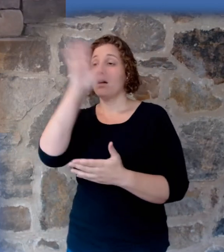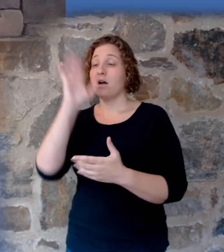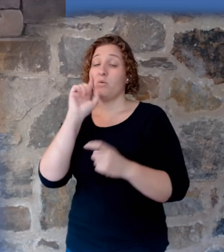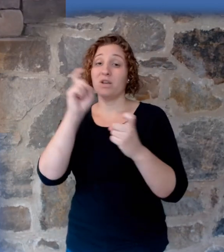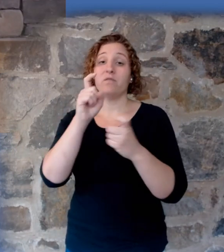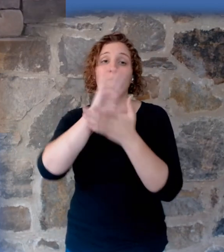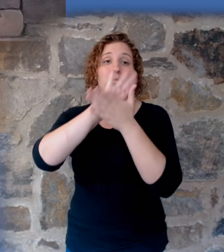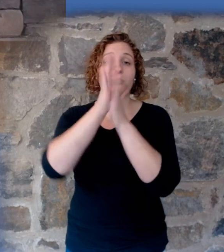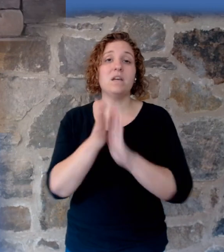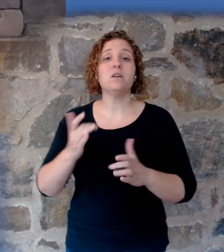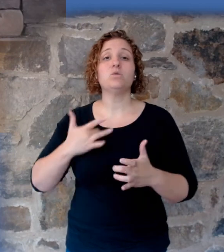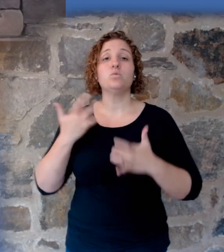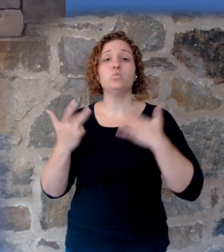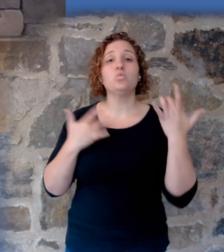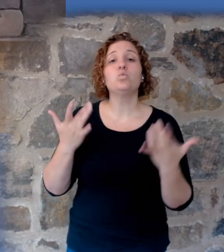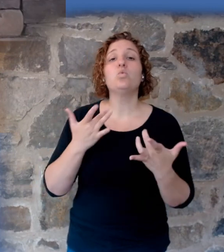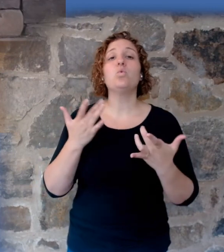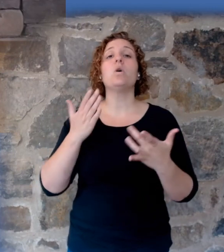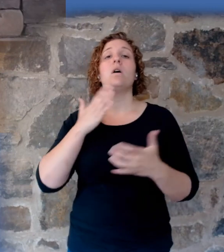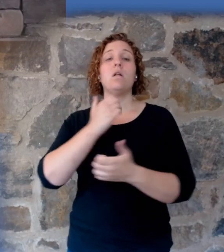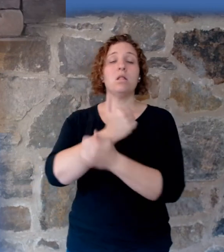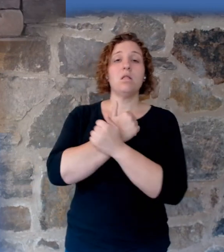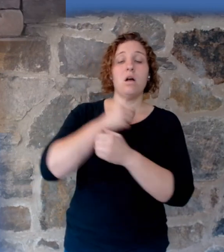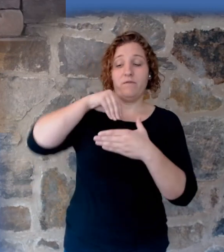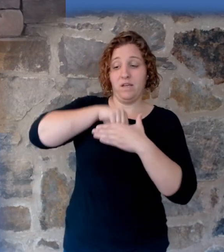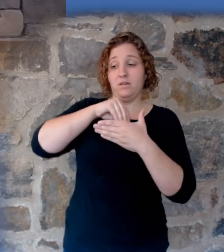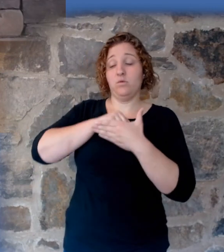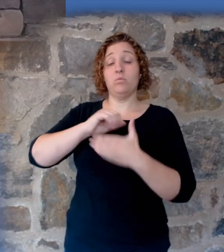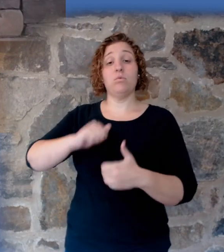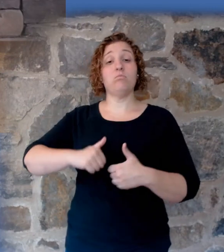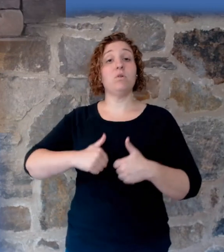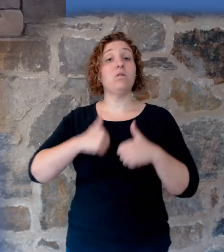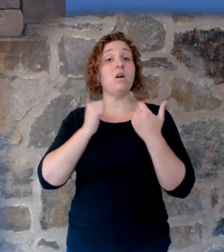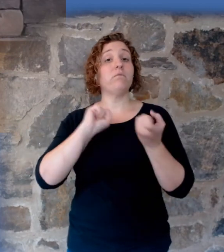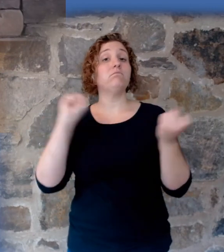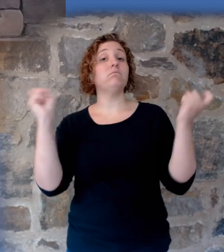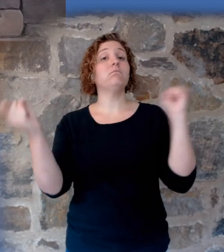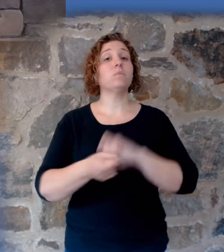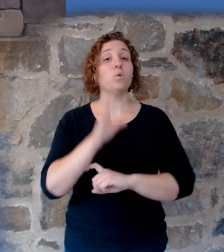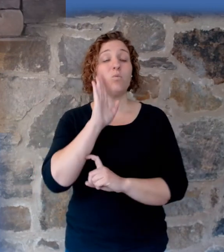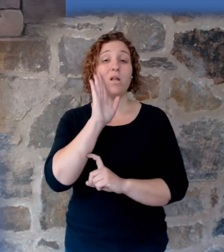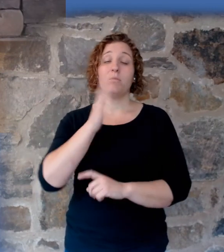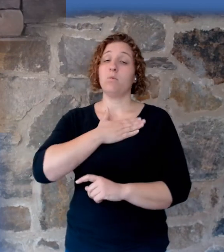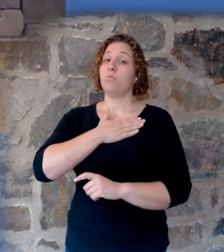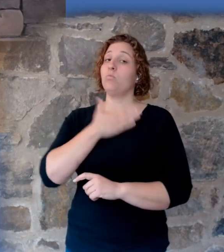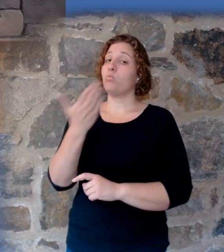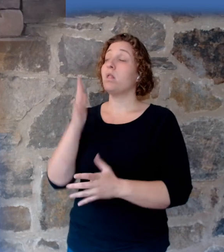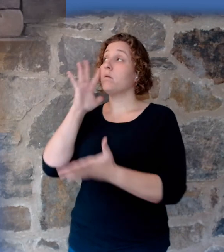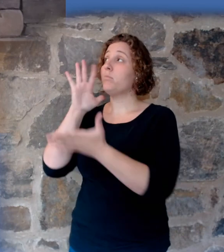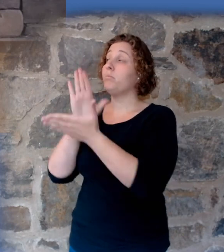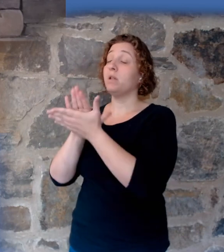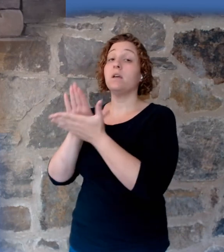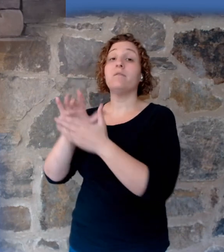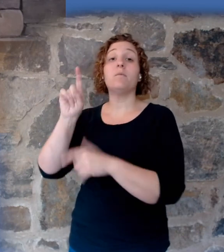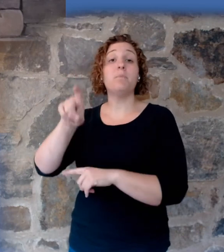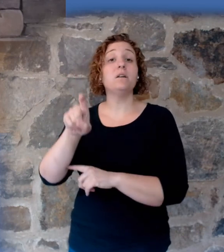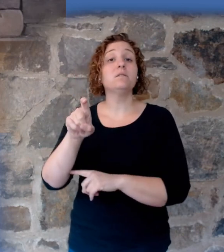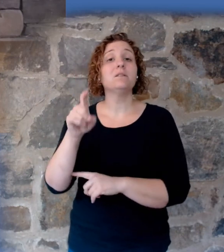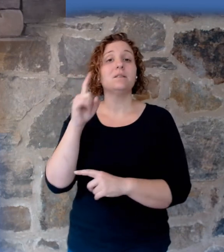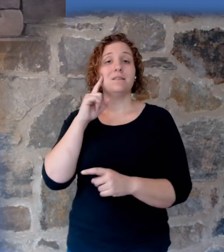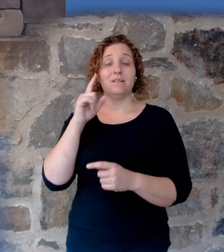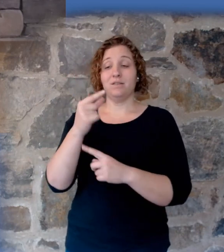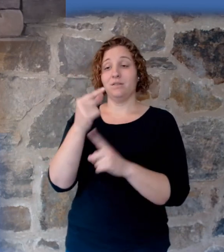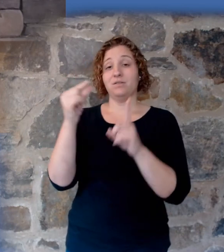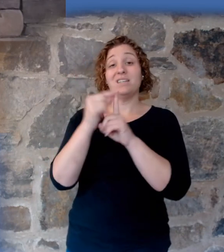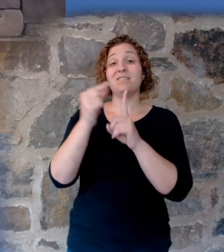begin to change. But you have to be willing to believe what he's told you in his word. Genesis 7 is a fantastic chapter because